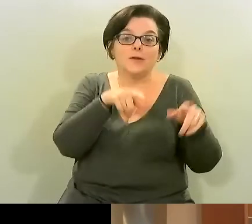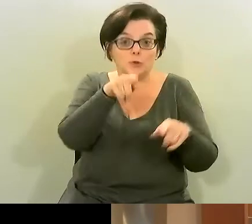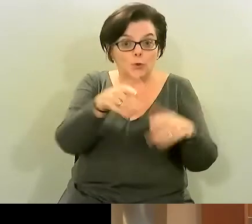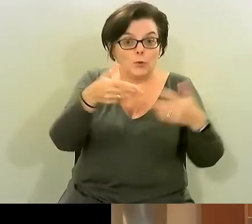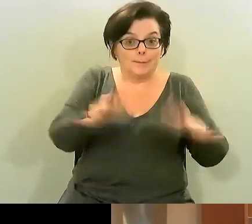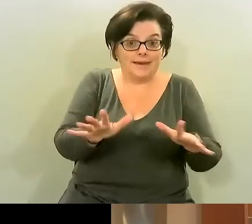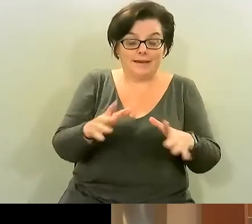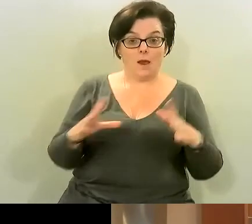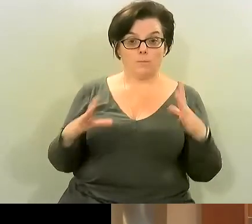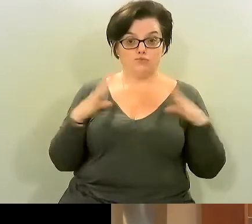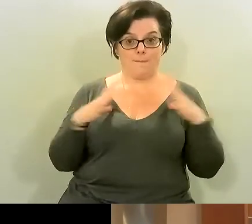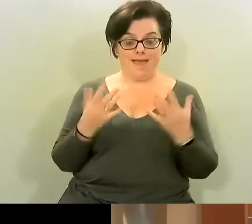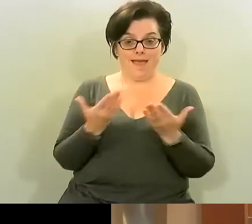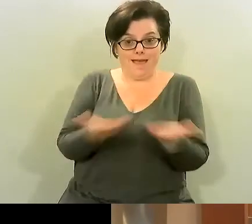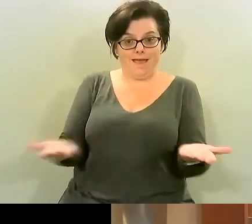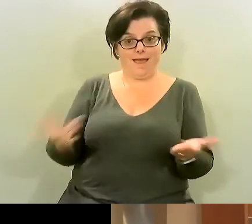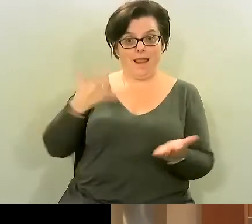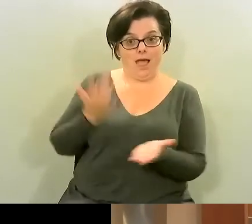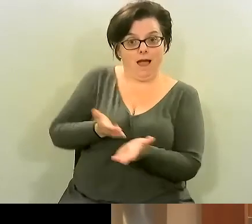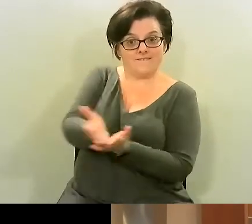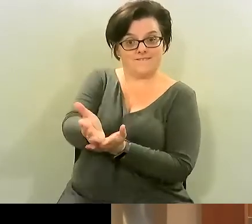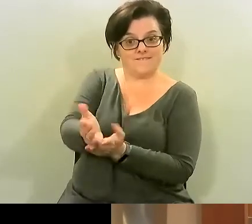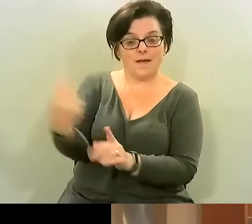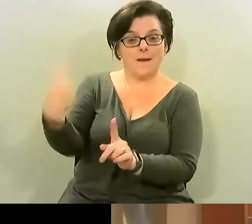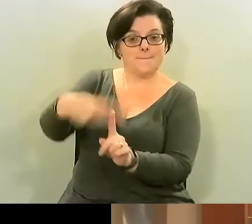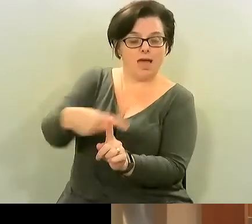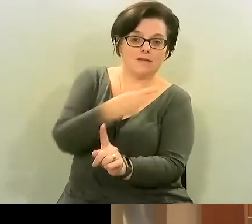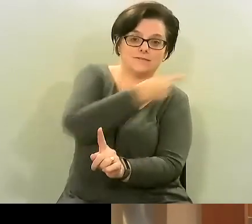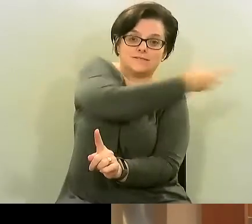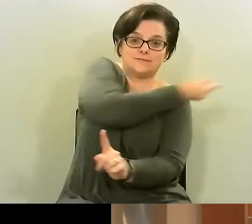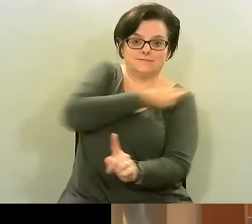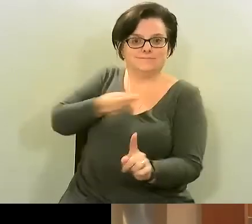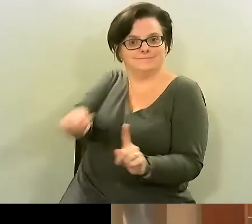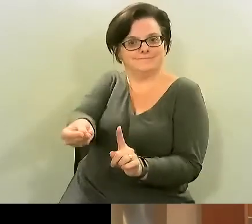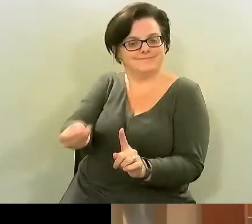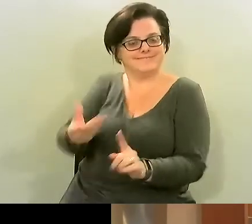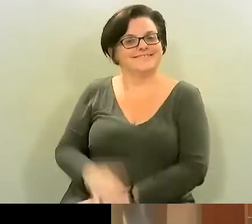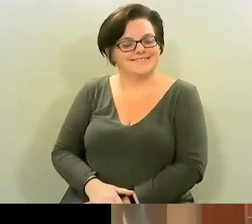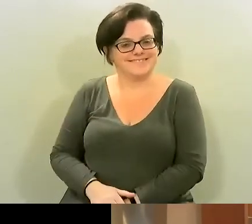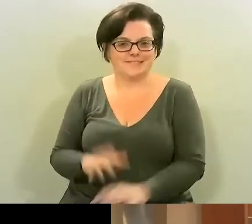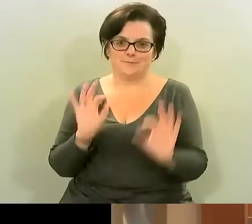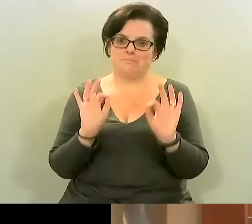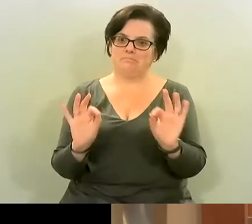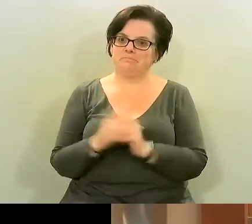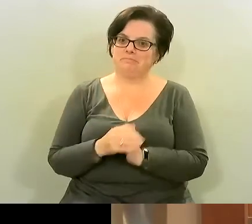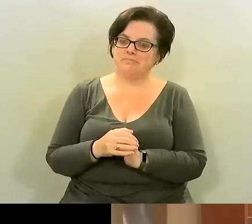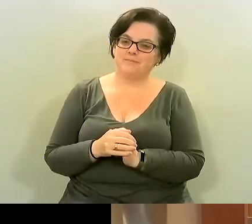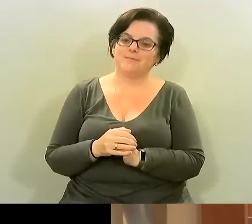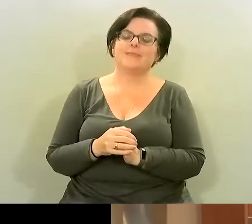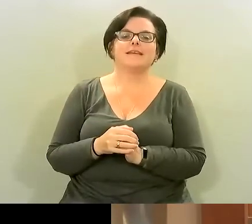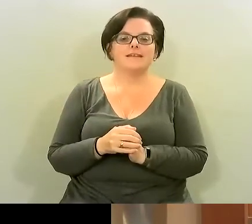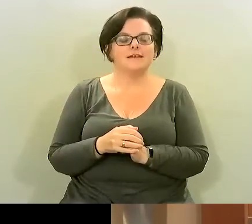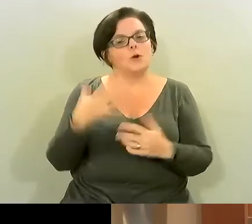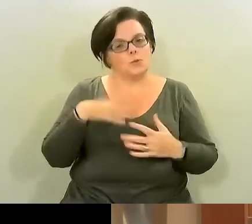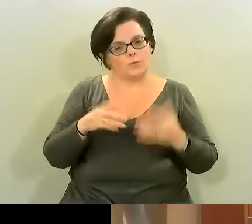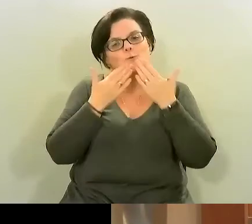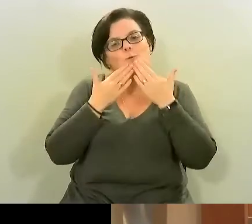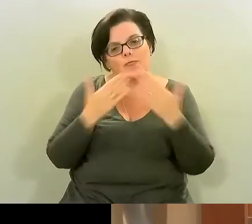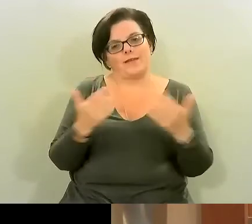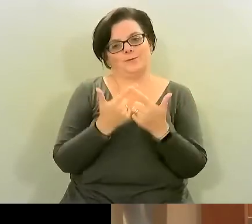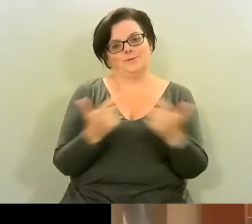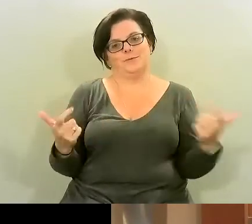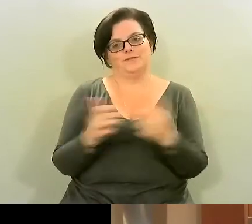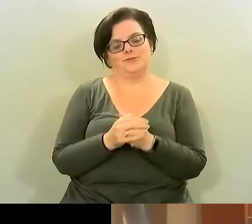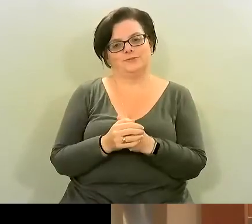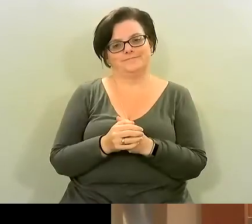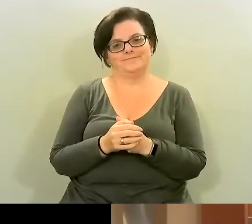preparing it very well beforehand and doing it live which is perfect so i'd like to thank you hugely for that um